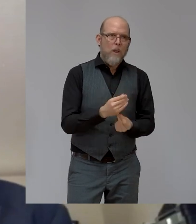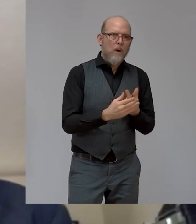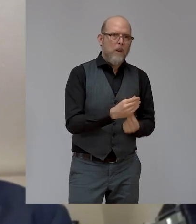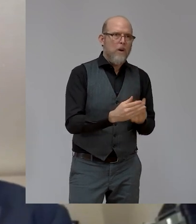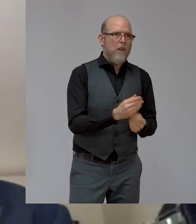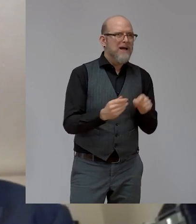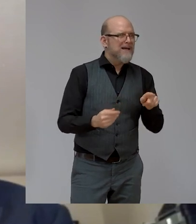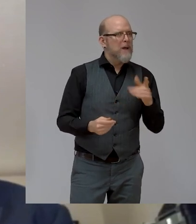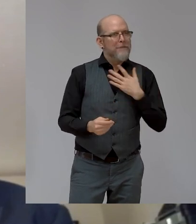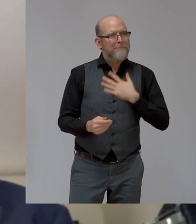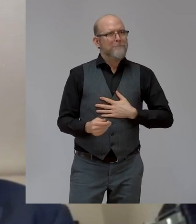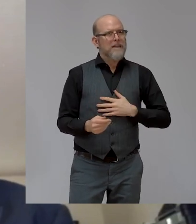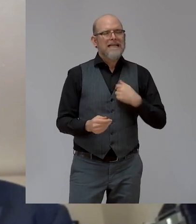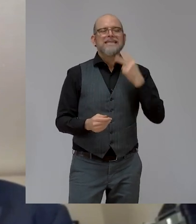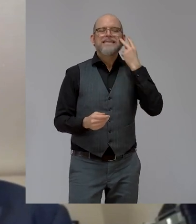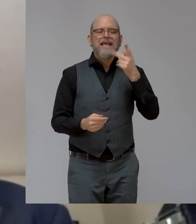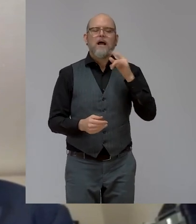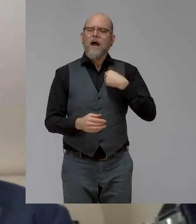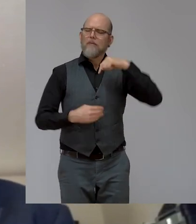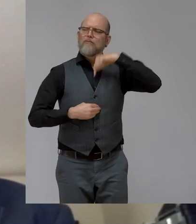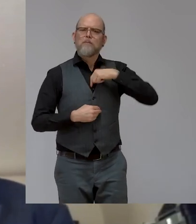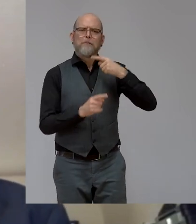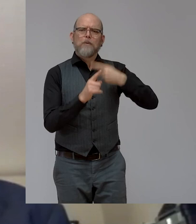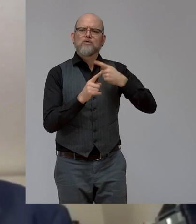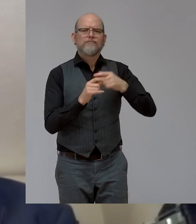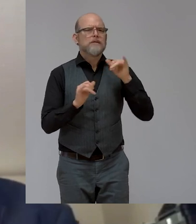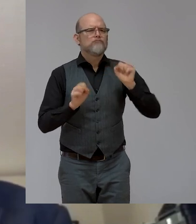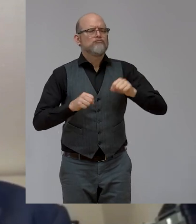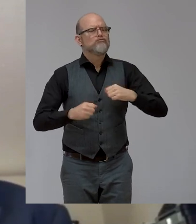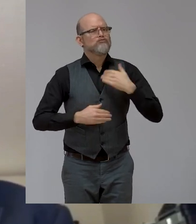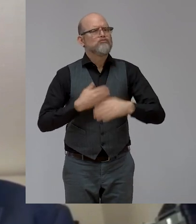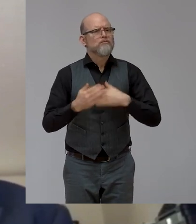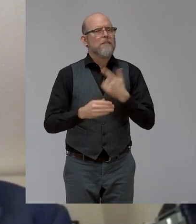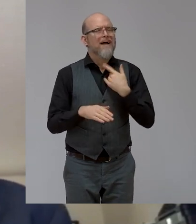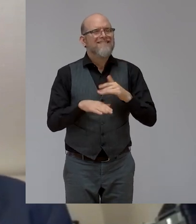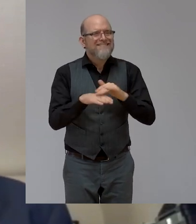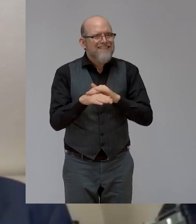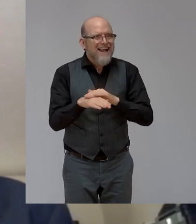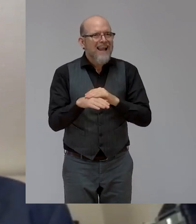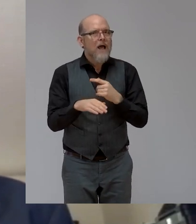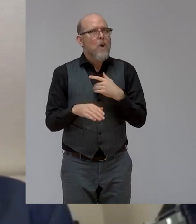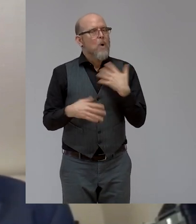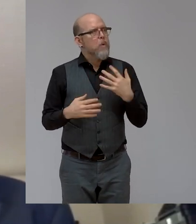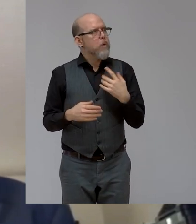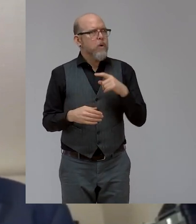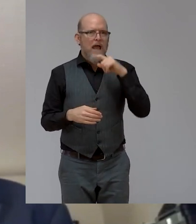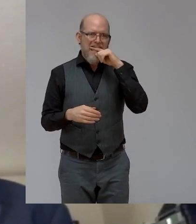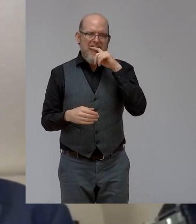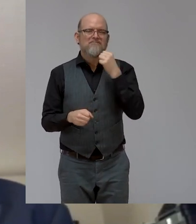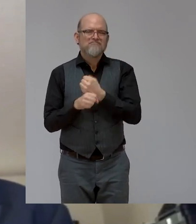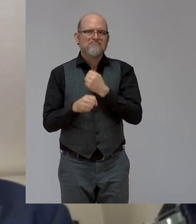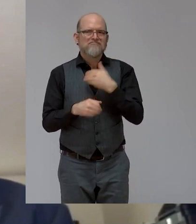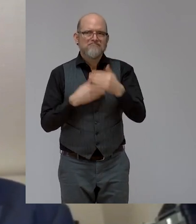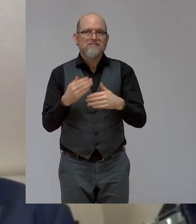optimism there, but I feel that it's just a lot of work ahead of us. And